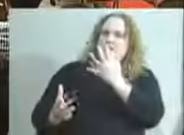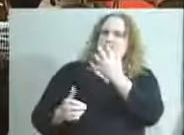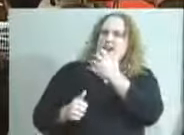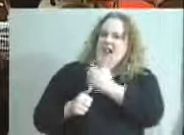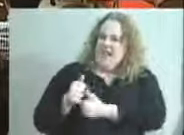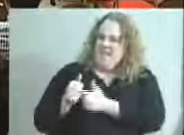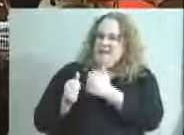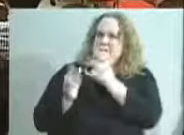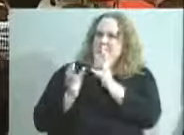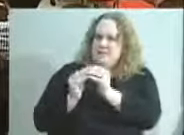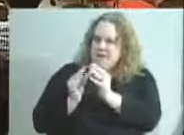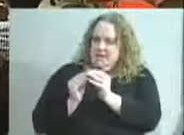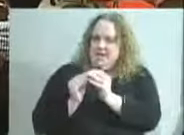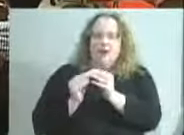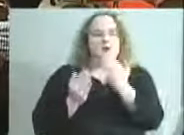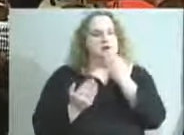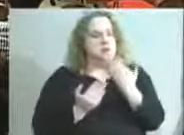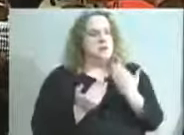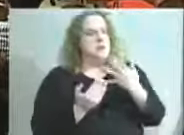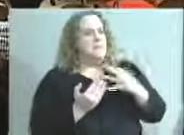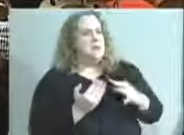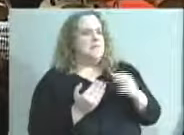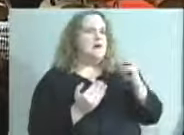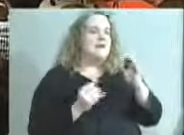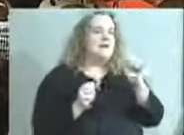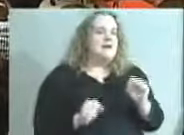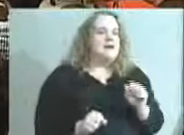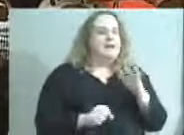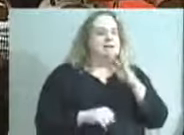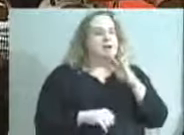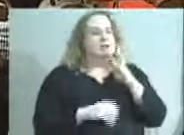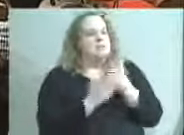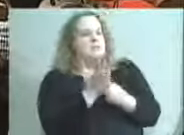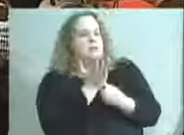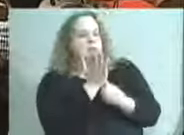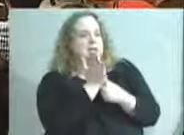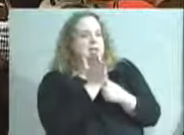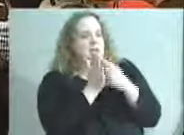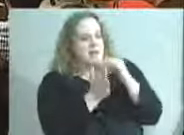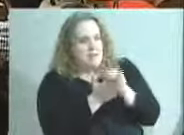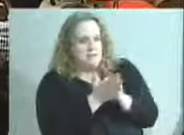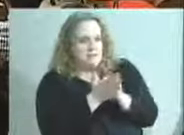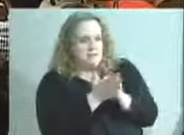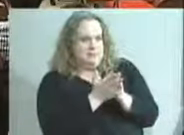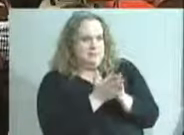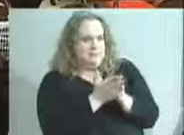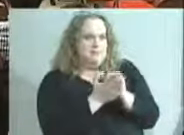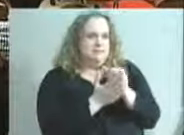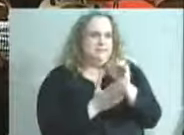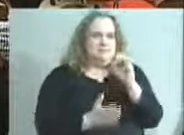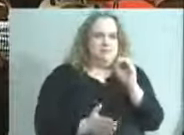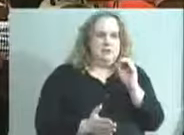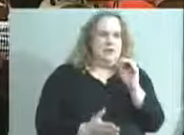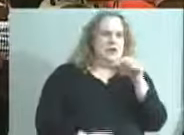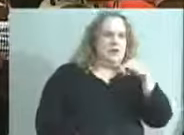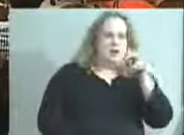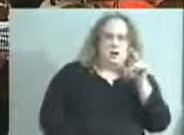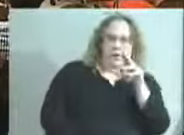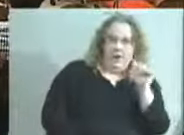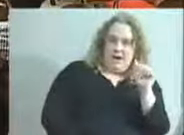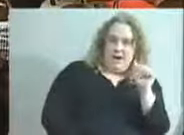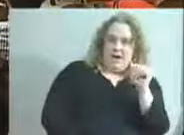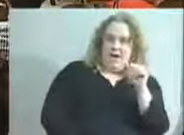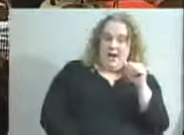benefit for us to, you know, have some dialogue right after that. So it's sort of a Q&A or